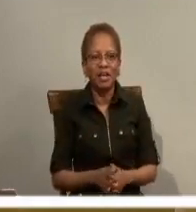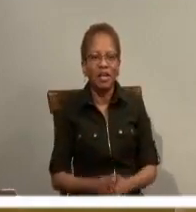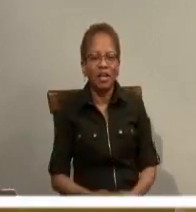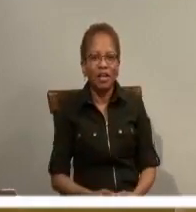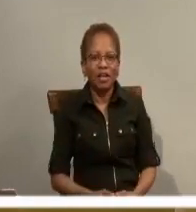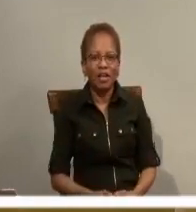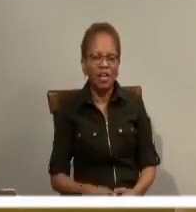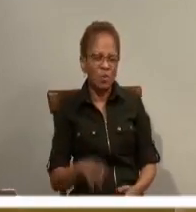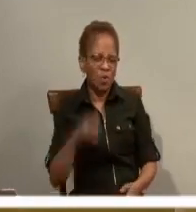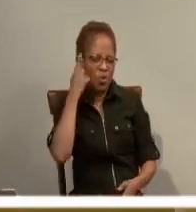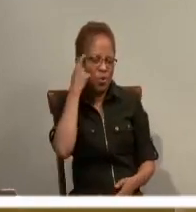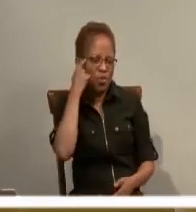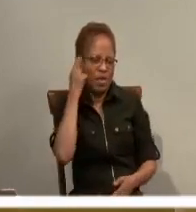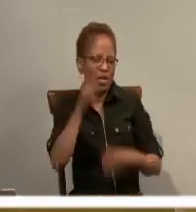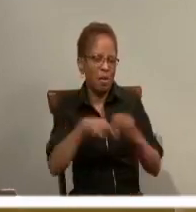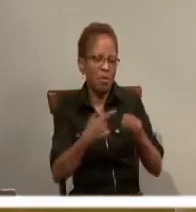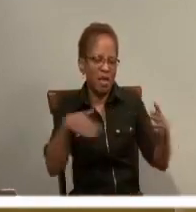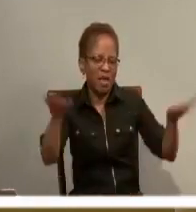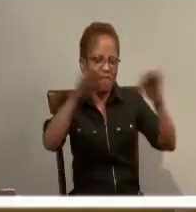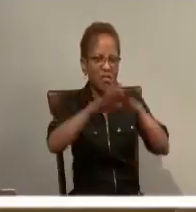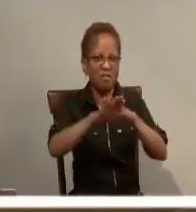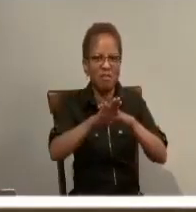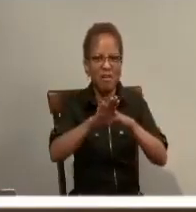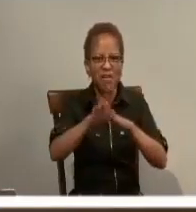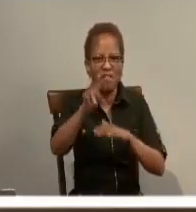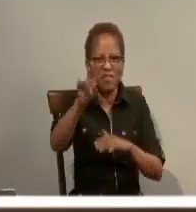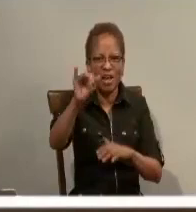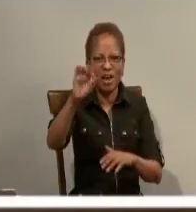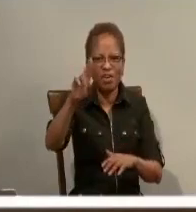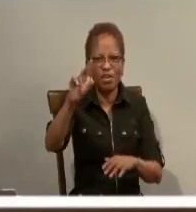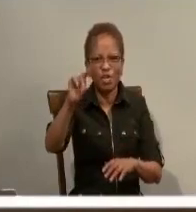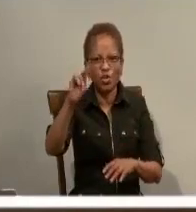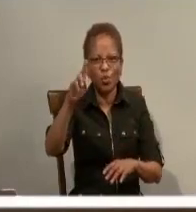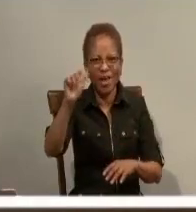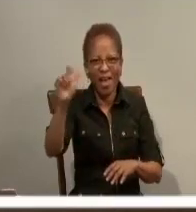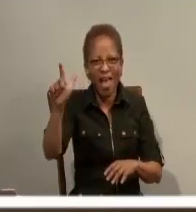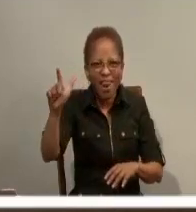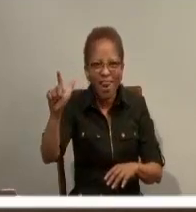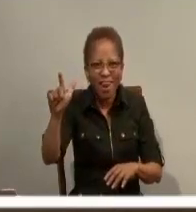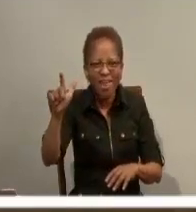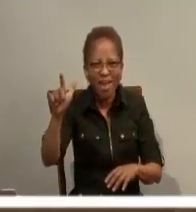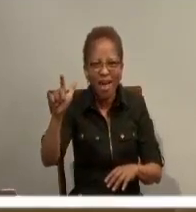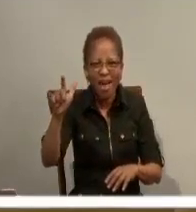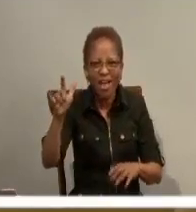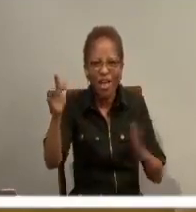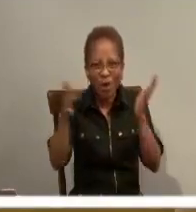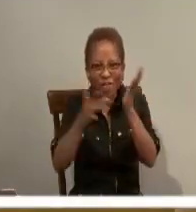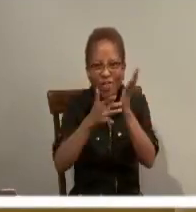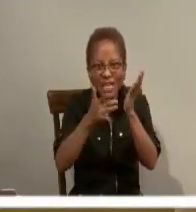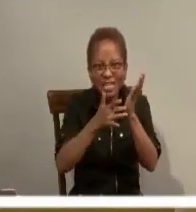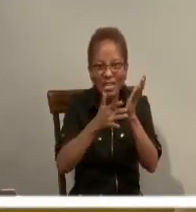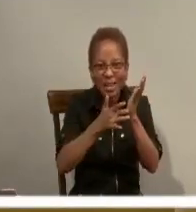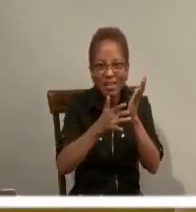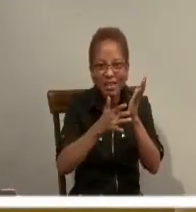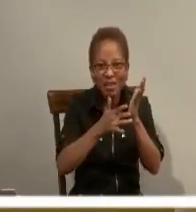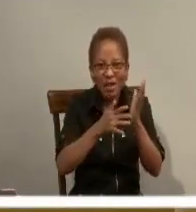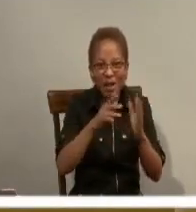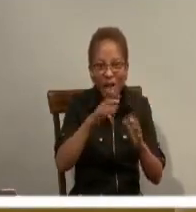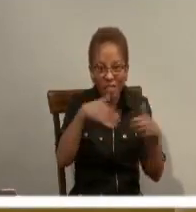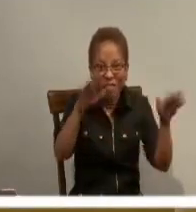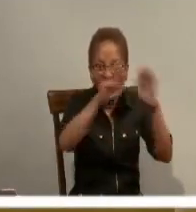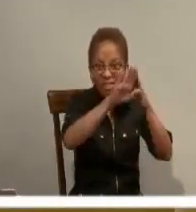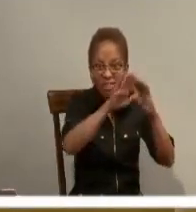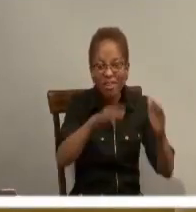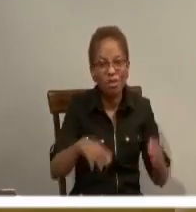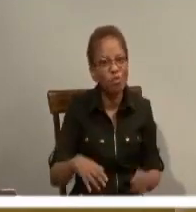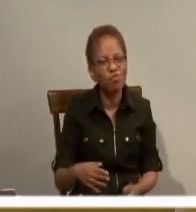Virtual heaven will not cut it. So I would advise you if you can and you should get